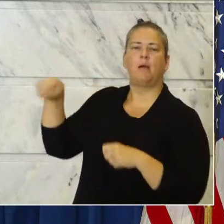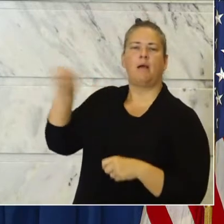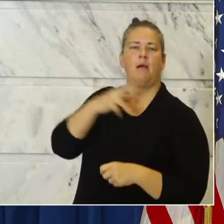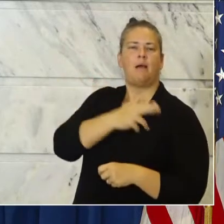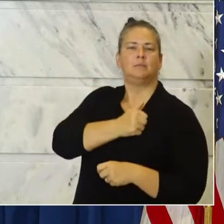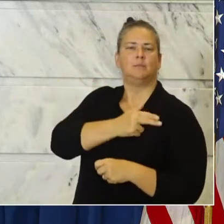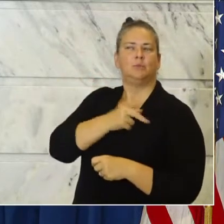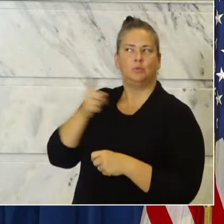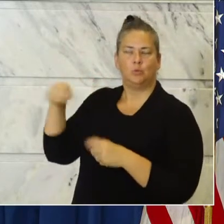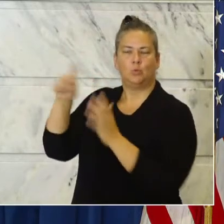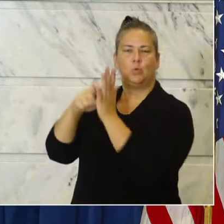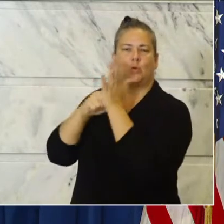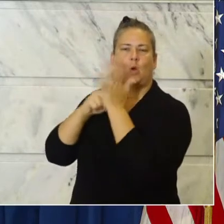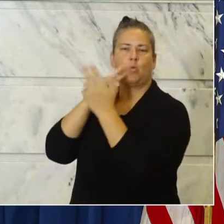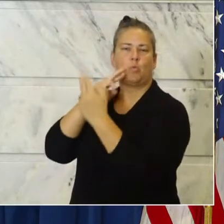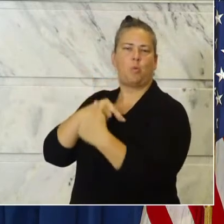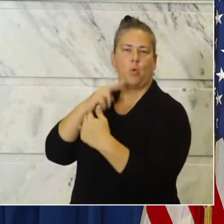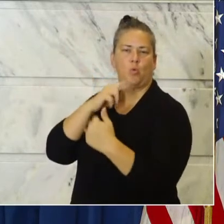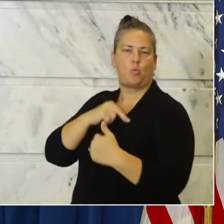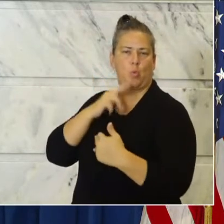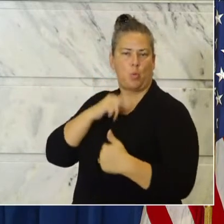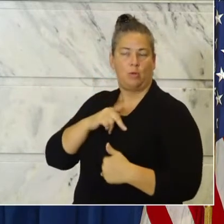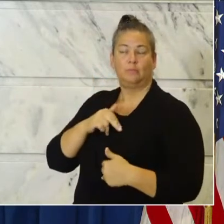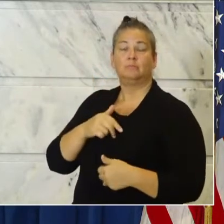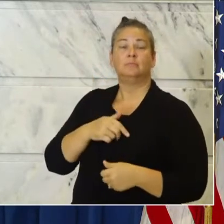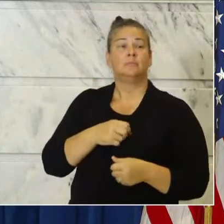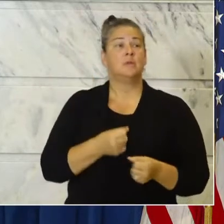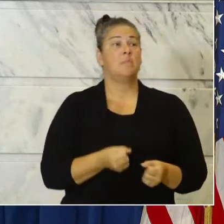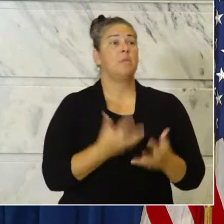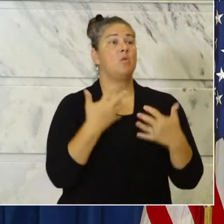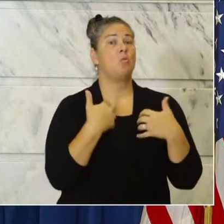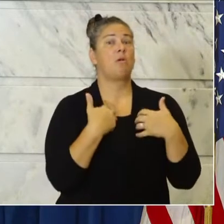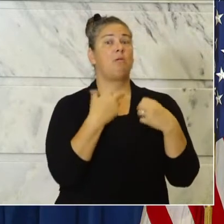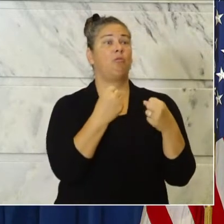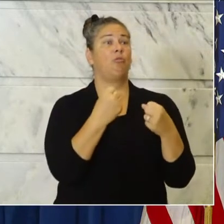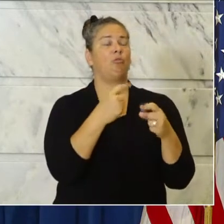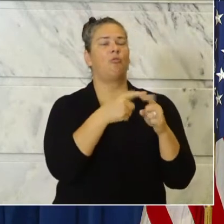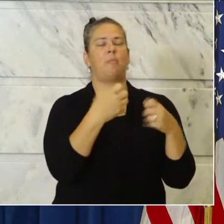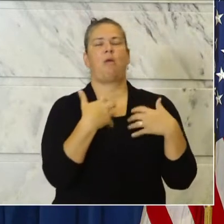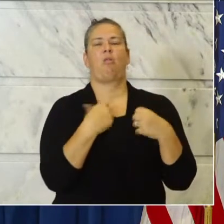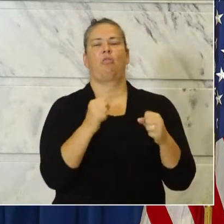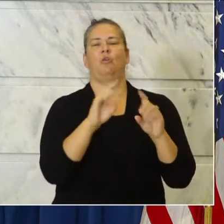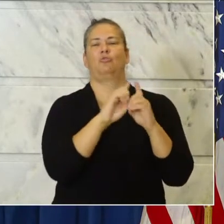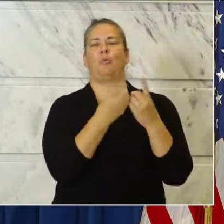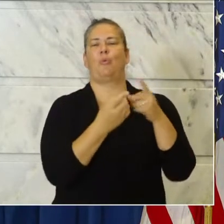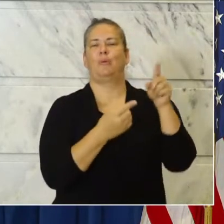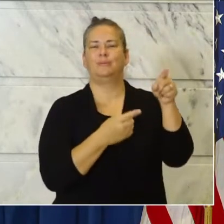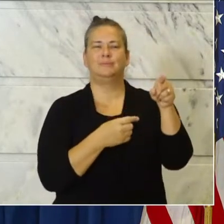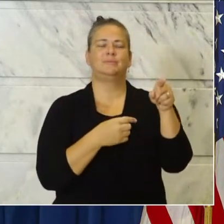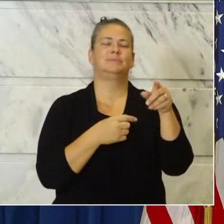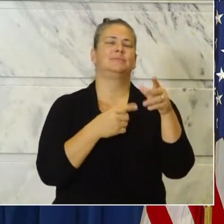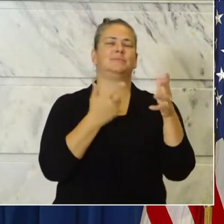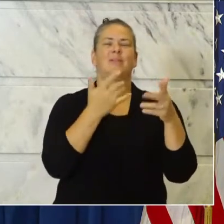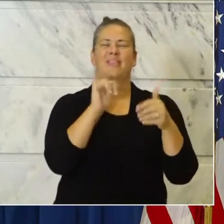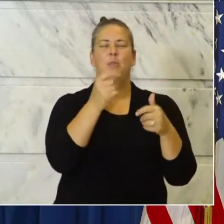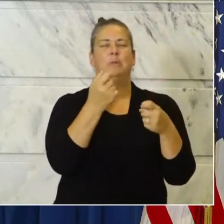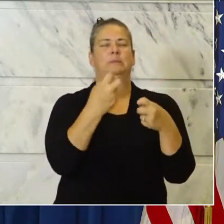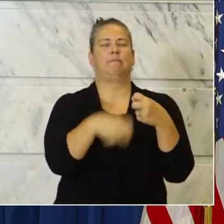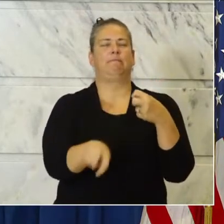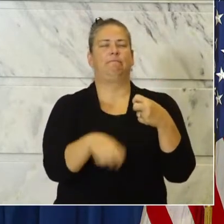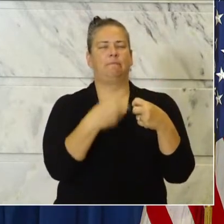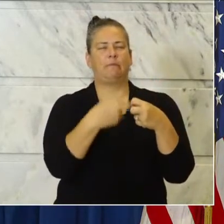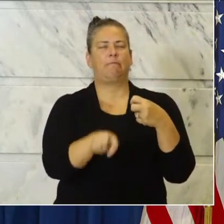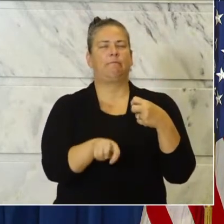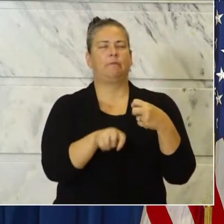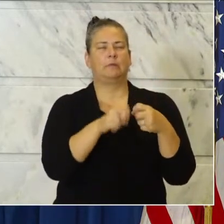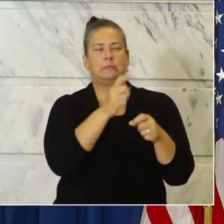required reports. The numbers recovered we typically get from our local health departments and other means, and that's just a tougher number to